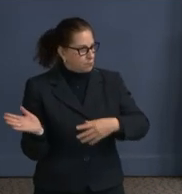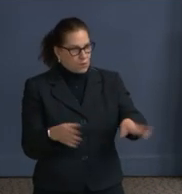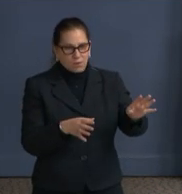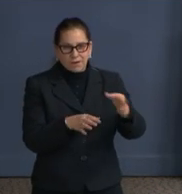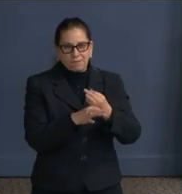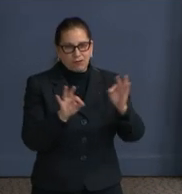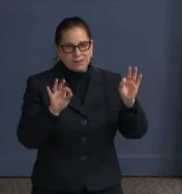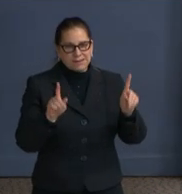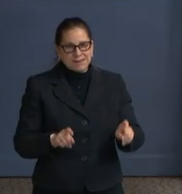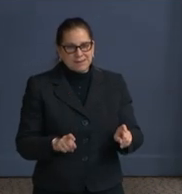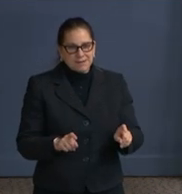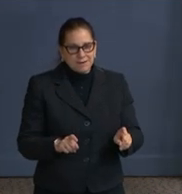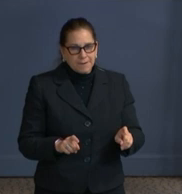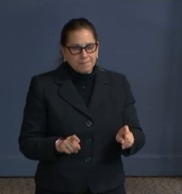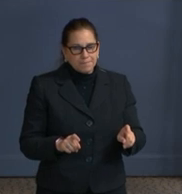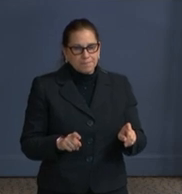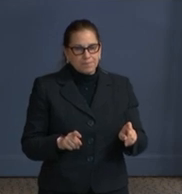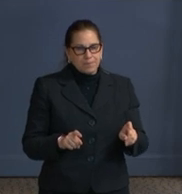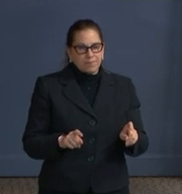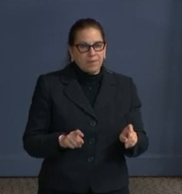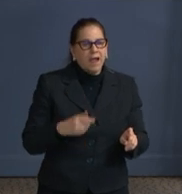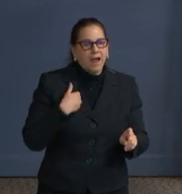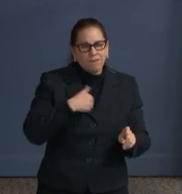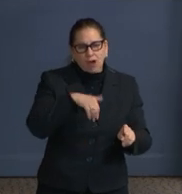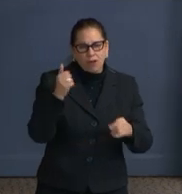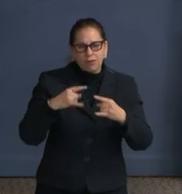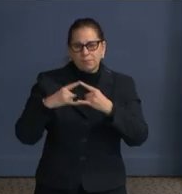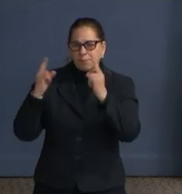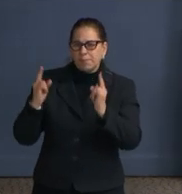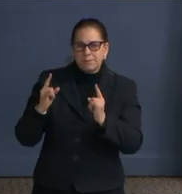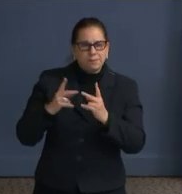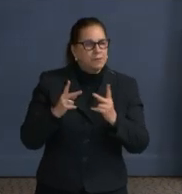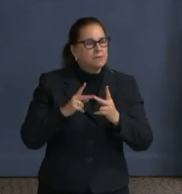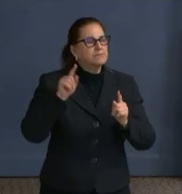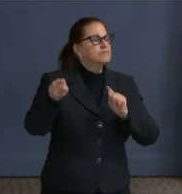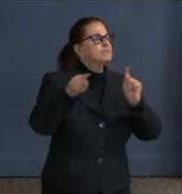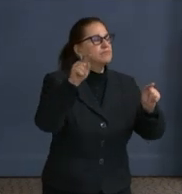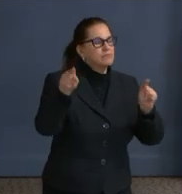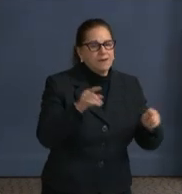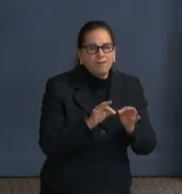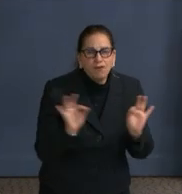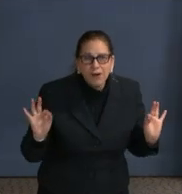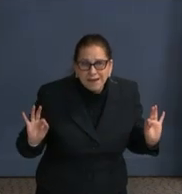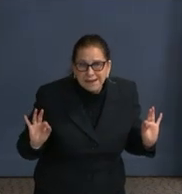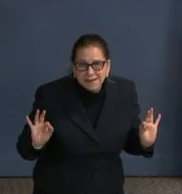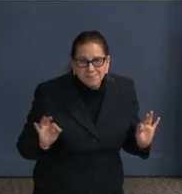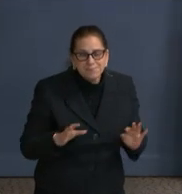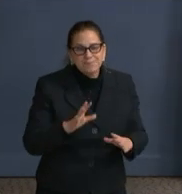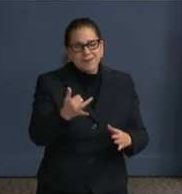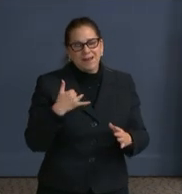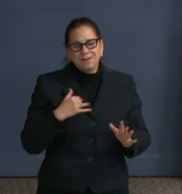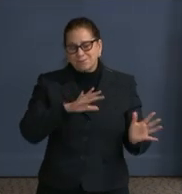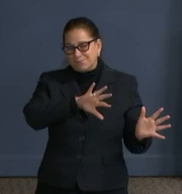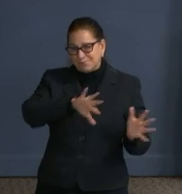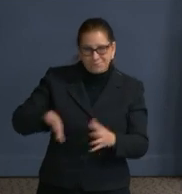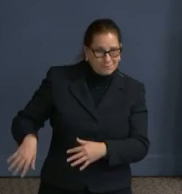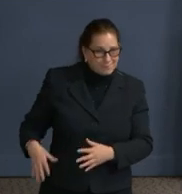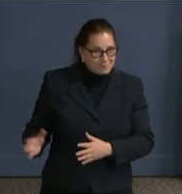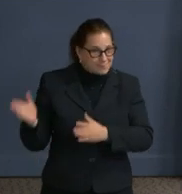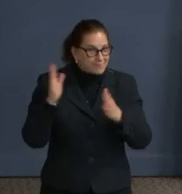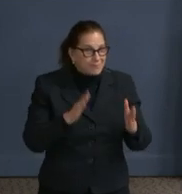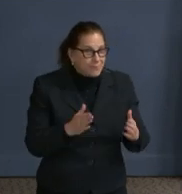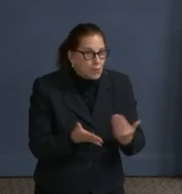to our other free public testing sites. I also wanted to just mention quickly